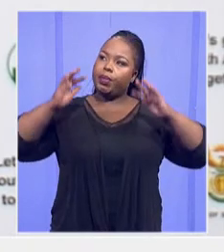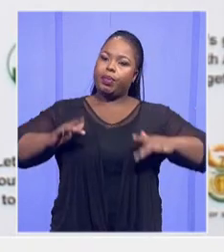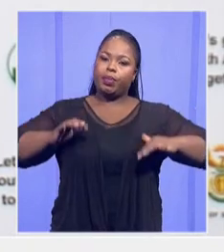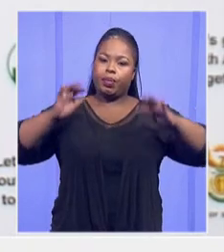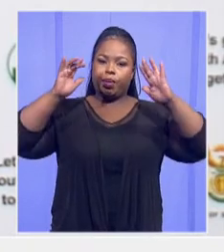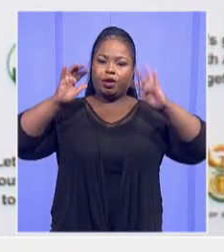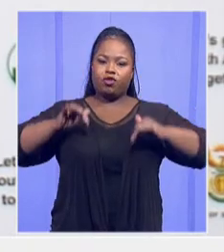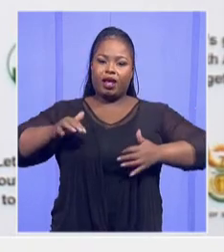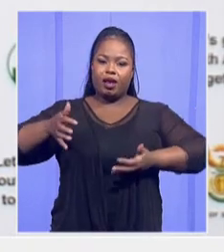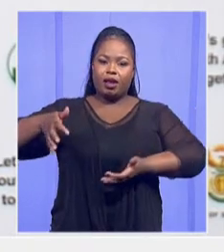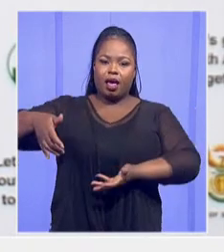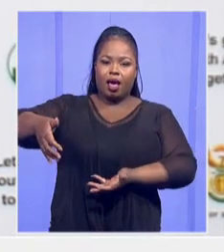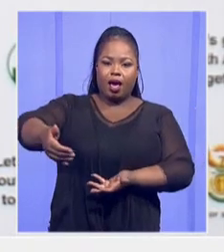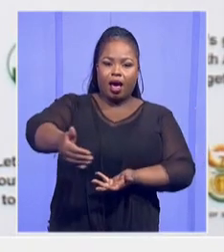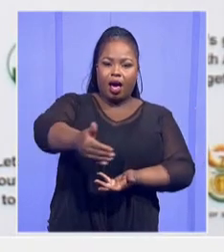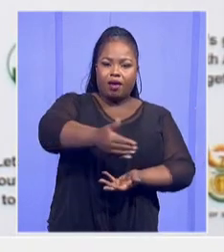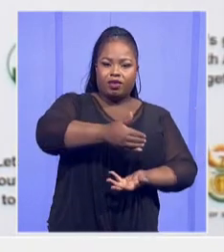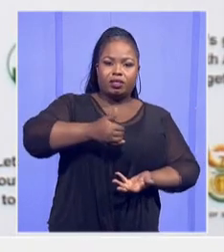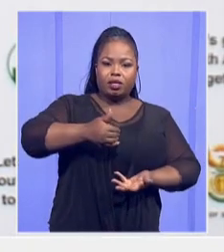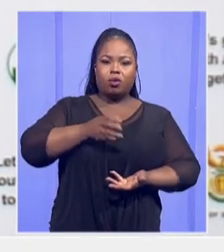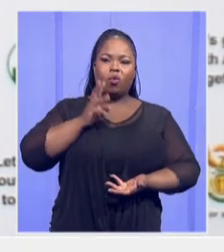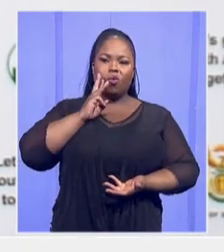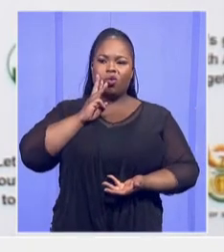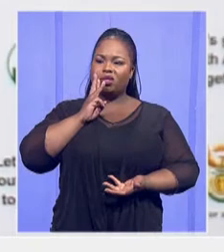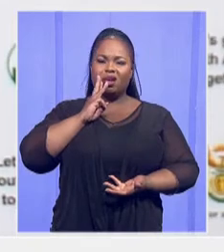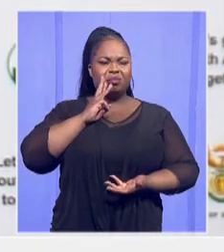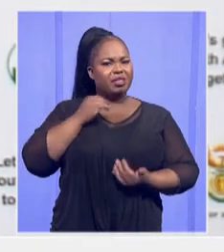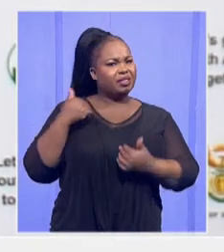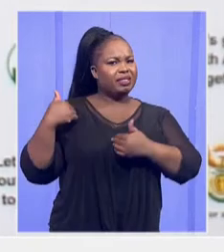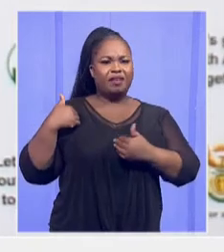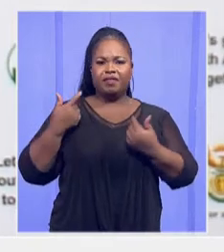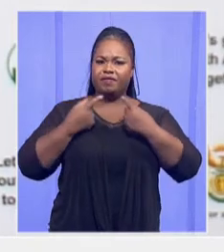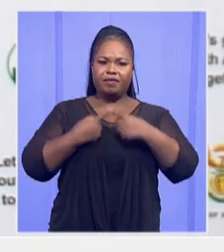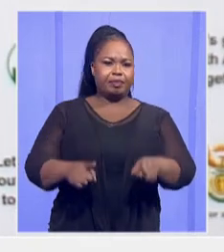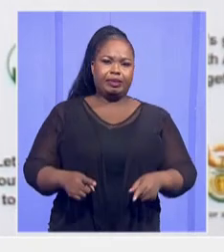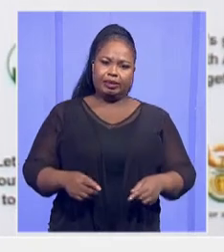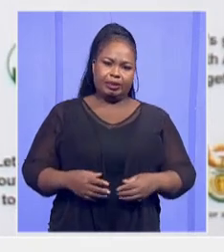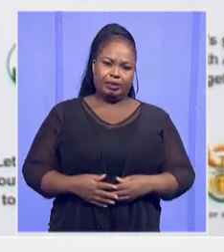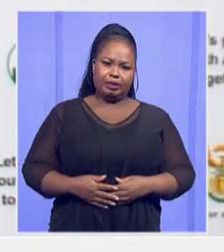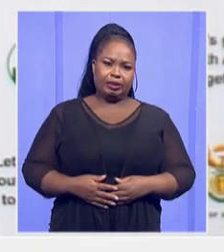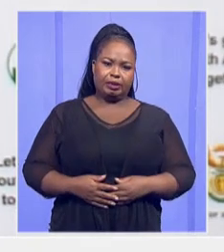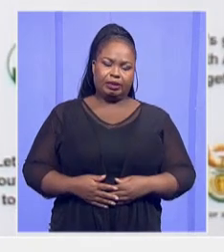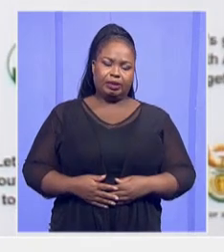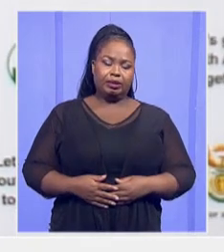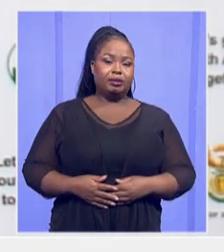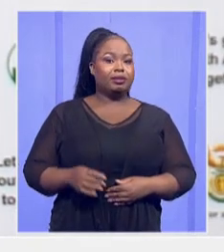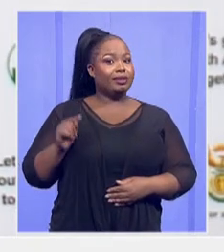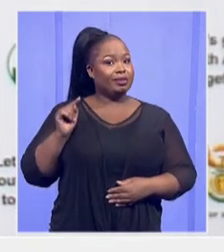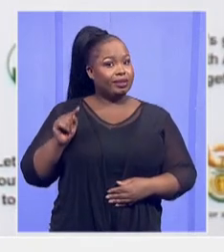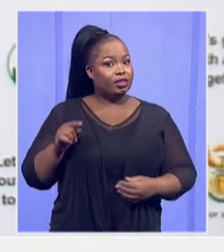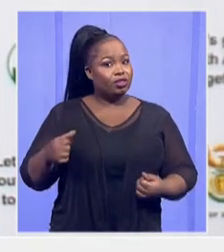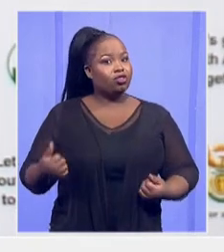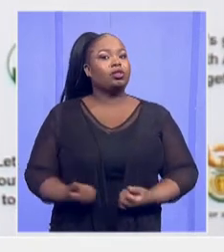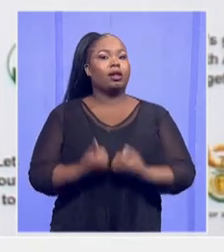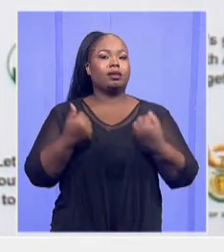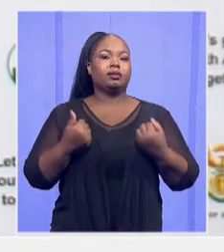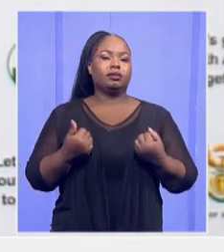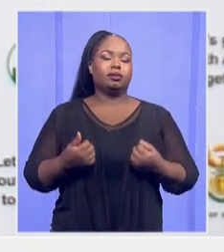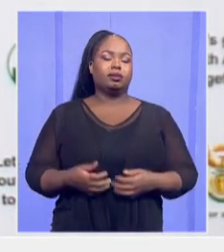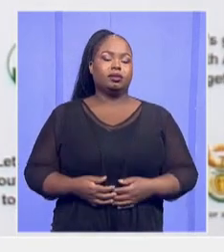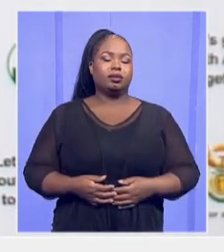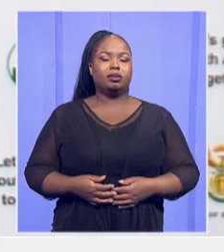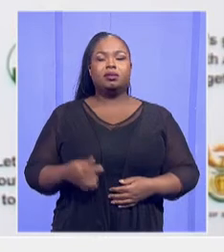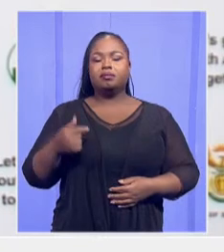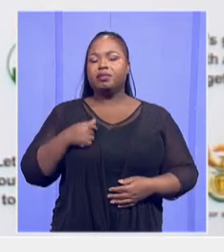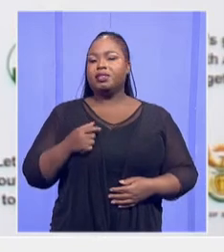water, which is not safe drinking water. And we are dealing with that challenge with provinces. I've been to